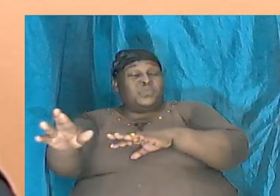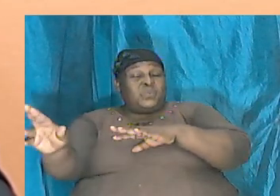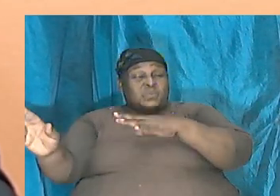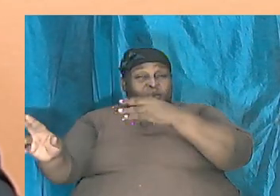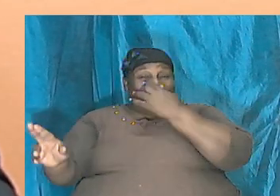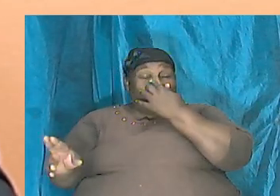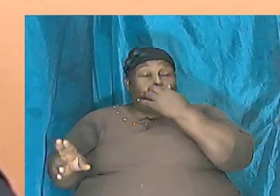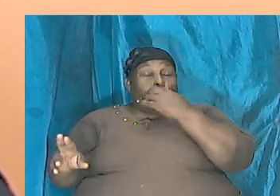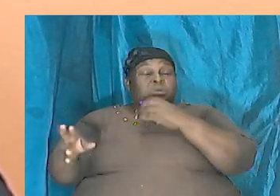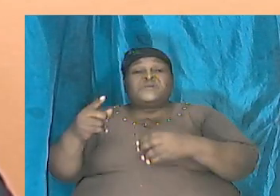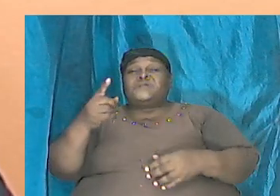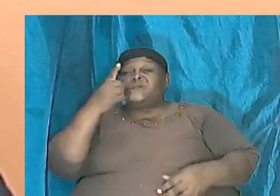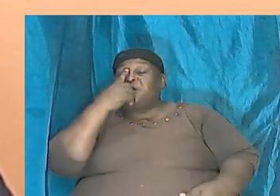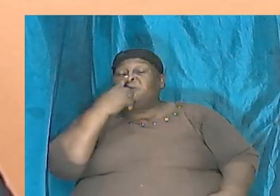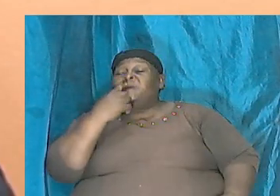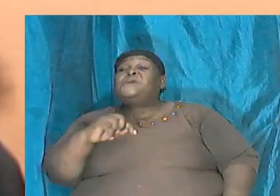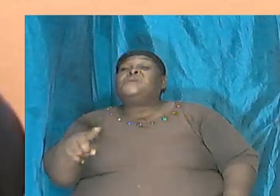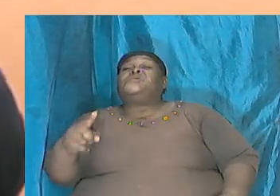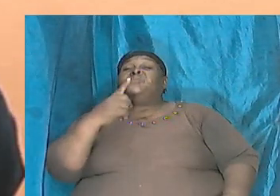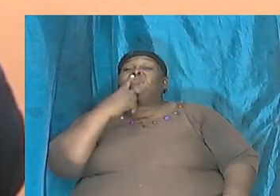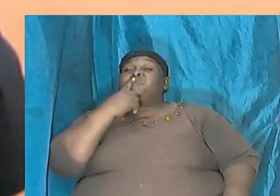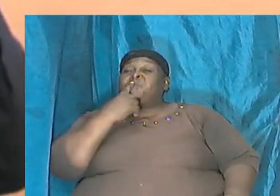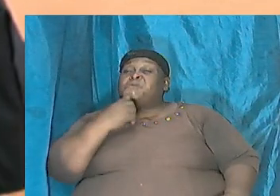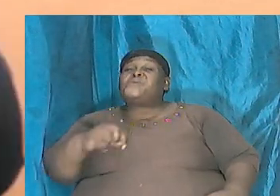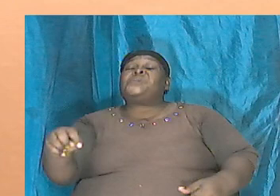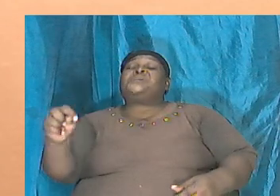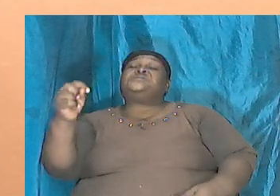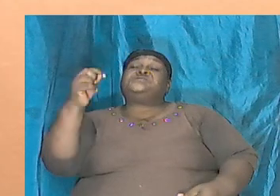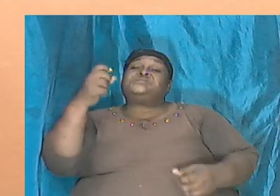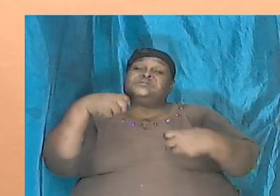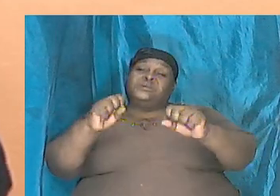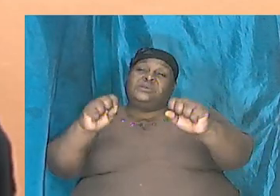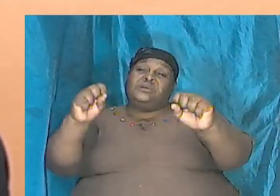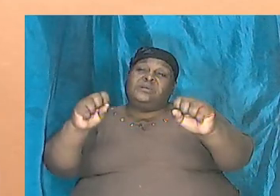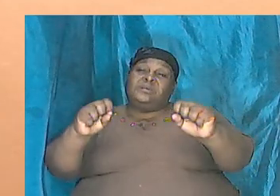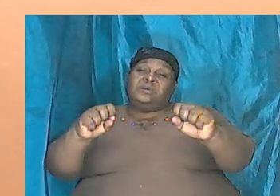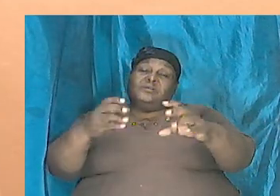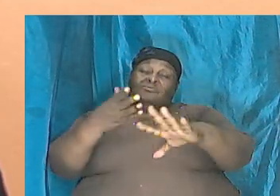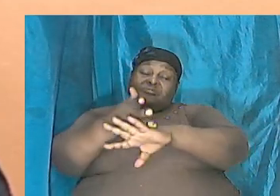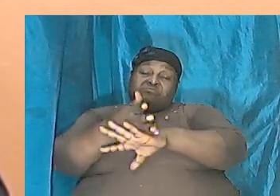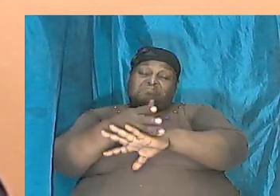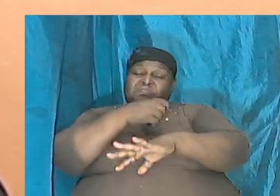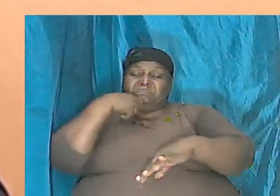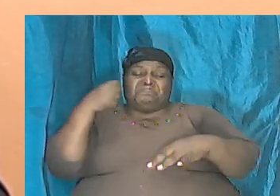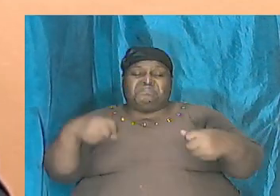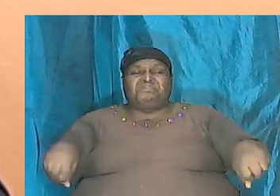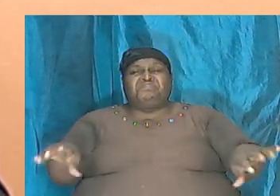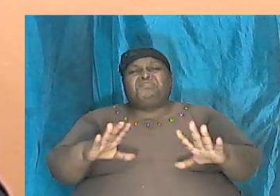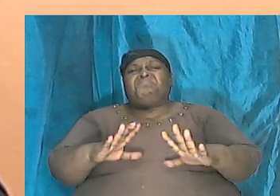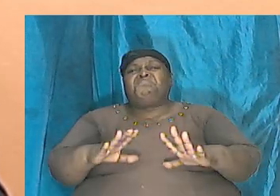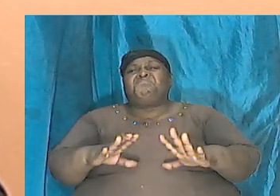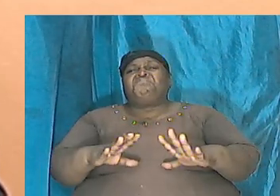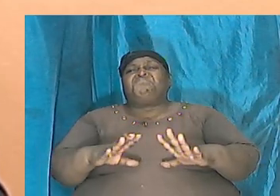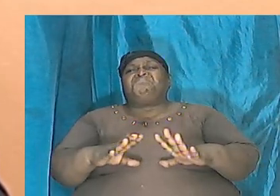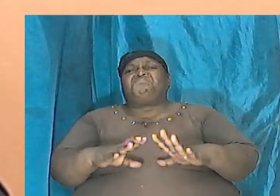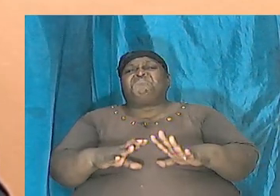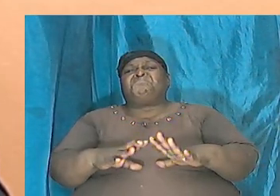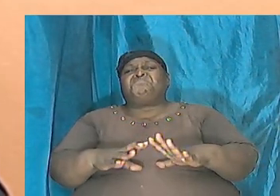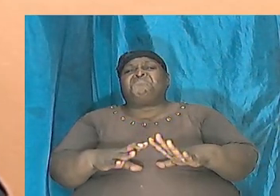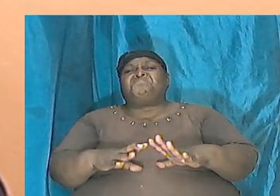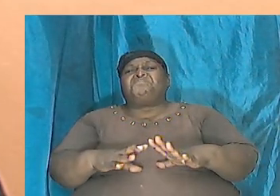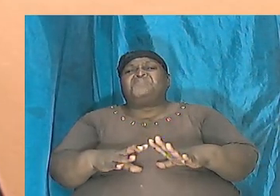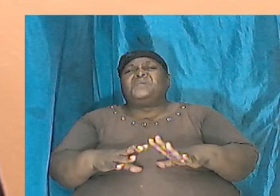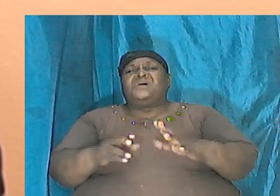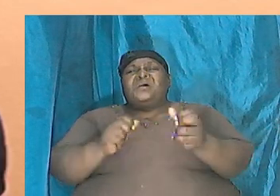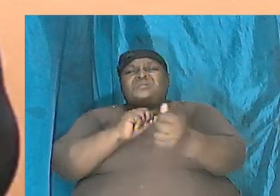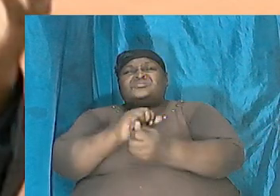crossed on dry land. And by morning time, it came back together and swallowed up the armies of Egypt.